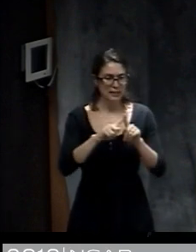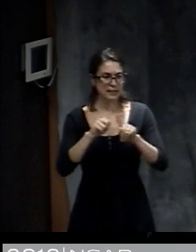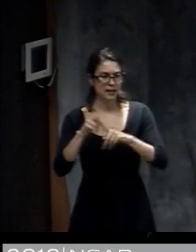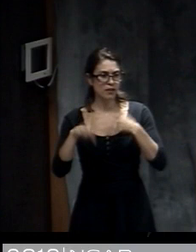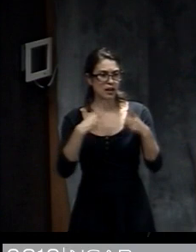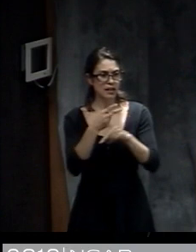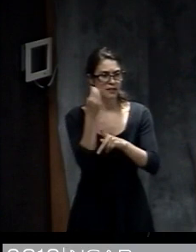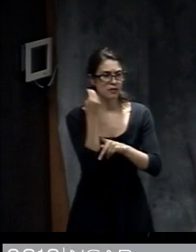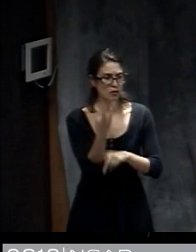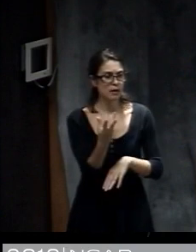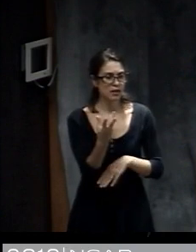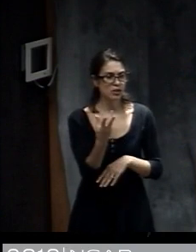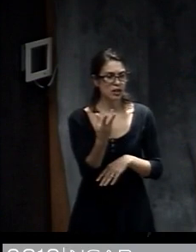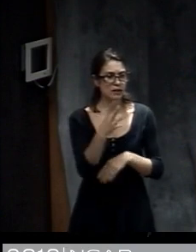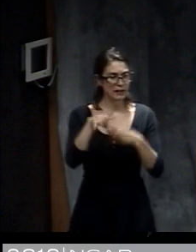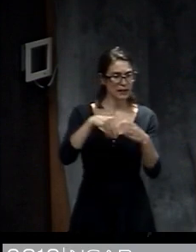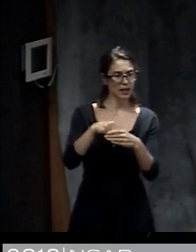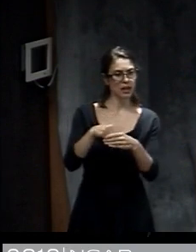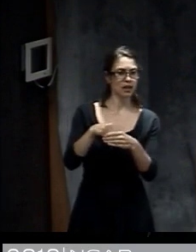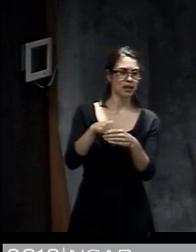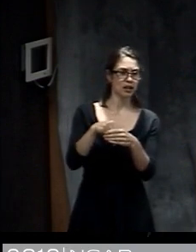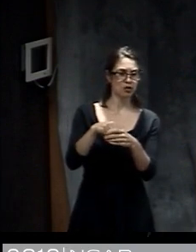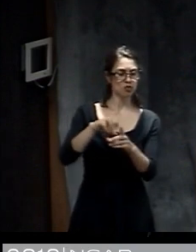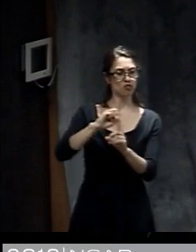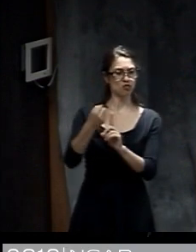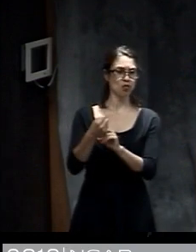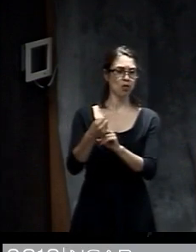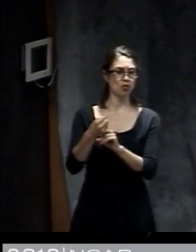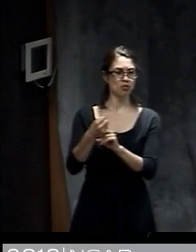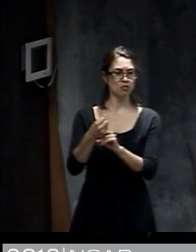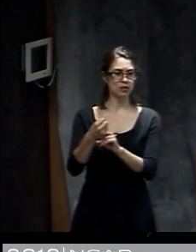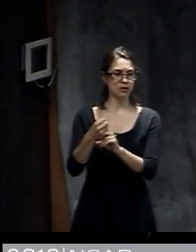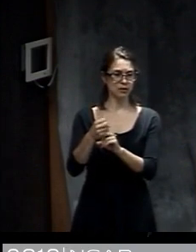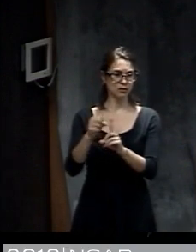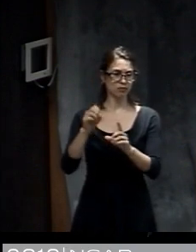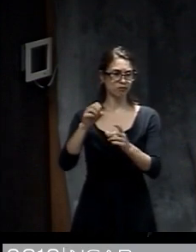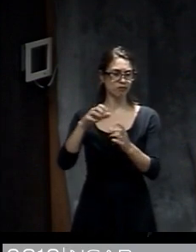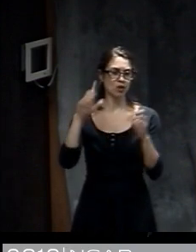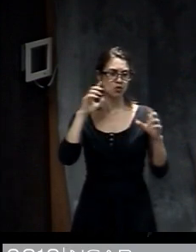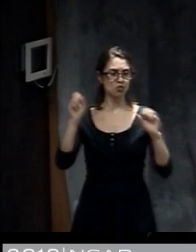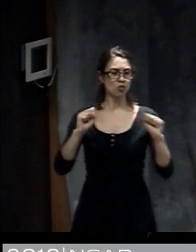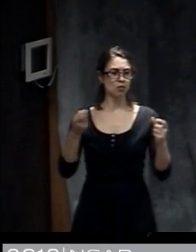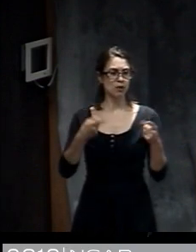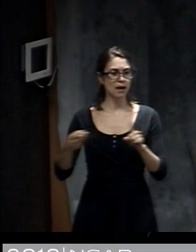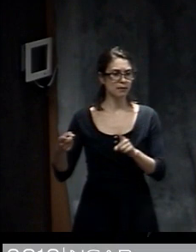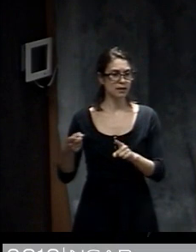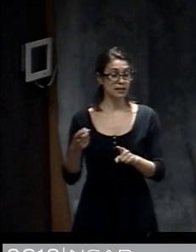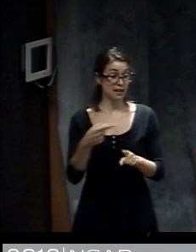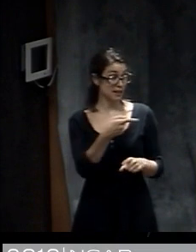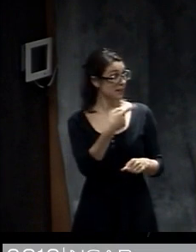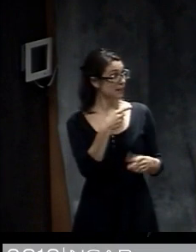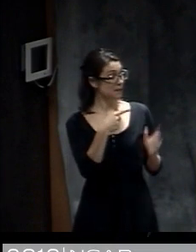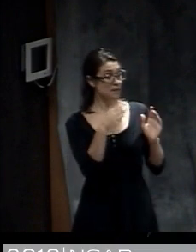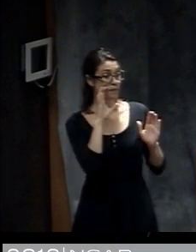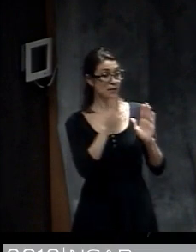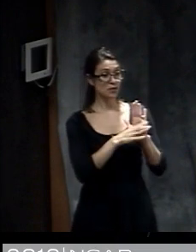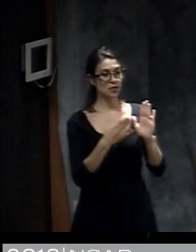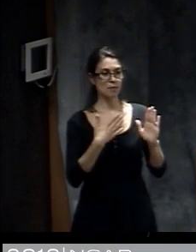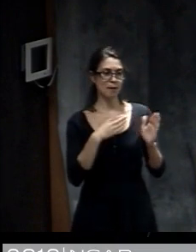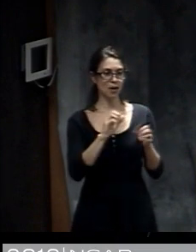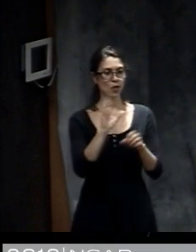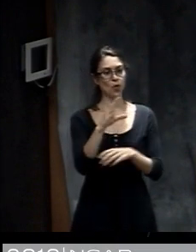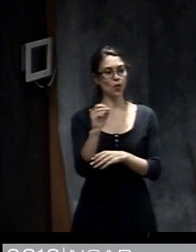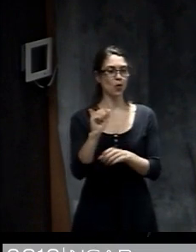decisions they made in a storm and so on and this shows an example of several of my colleagues conducting a focus group where they were presenting different kinds of risk